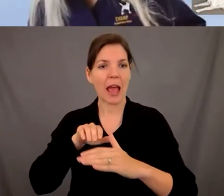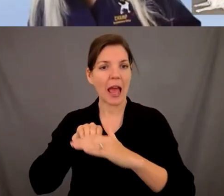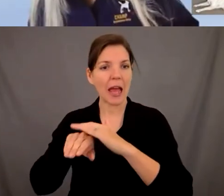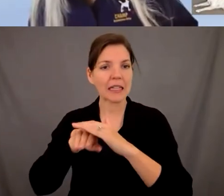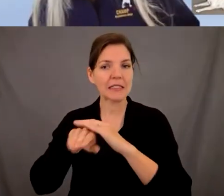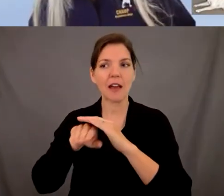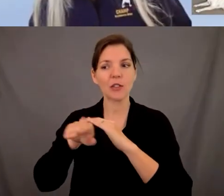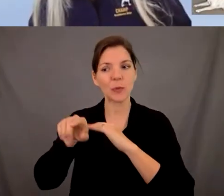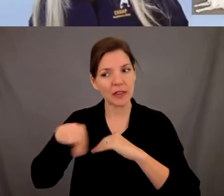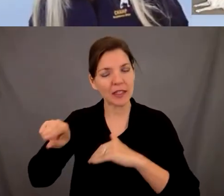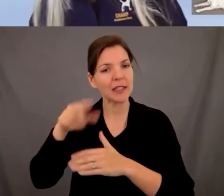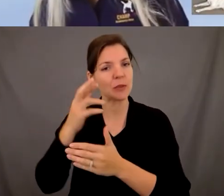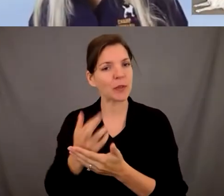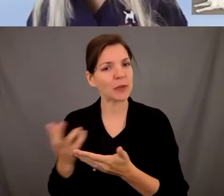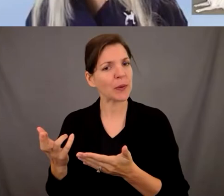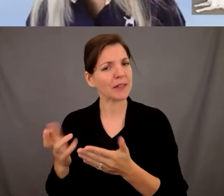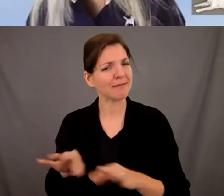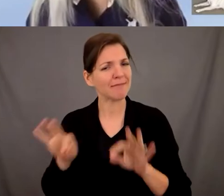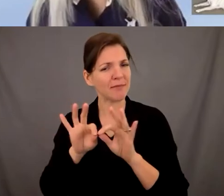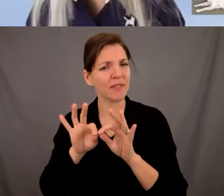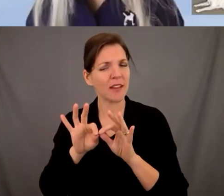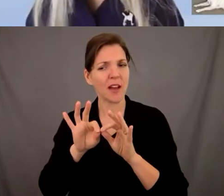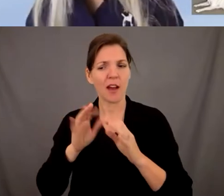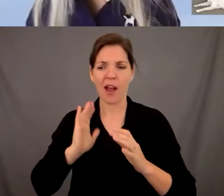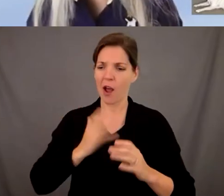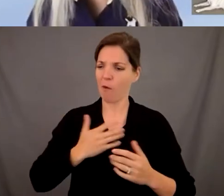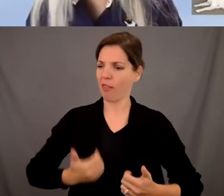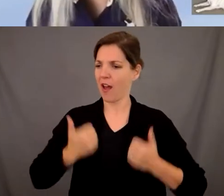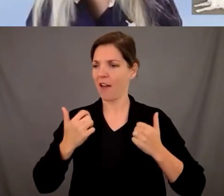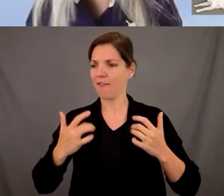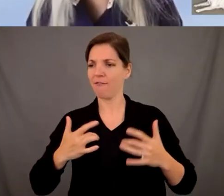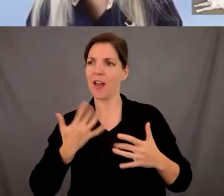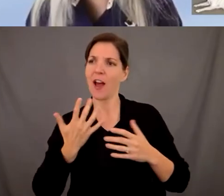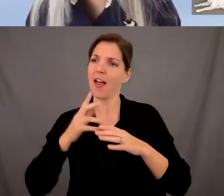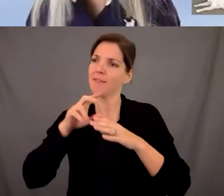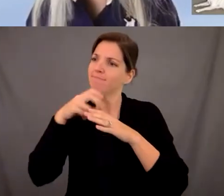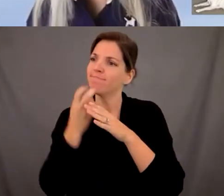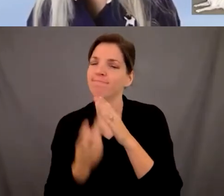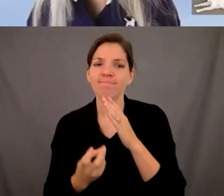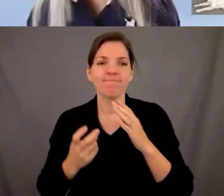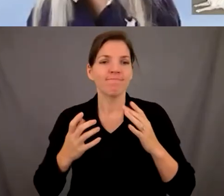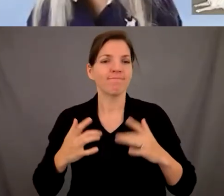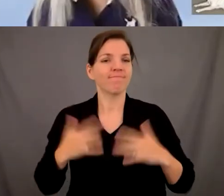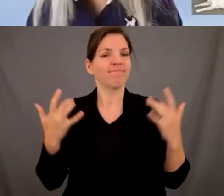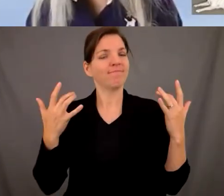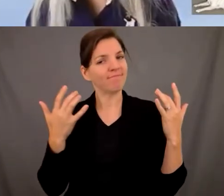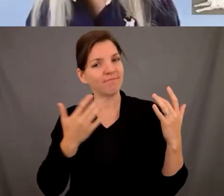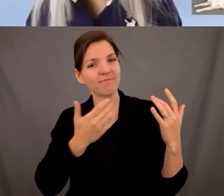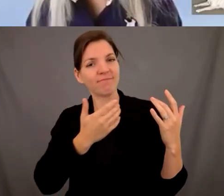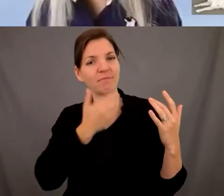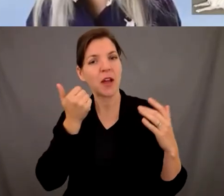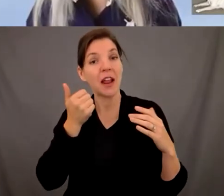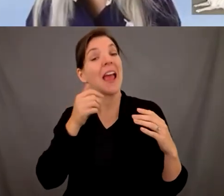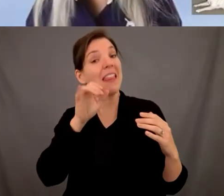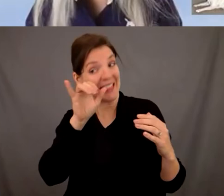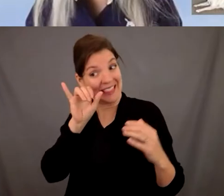resources and they make our lives so much richer uh to be able to partake in these things and it should be that uh equally